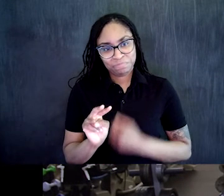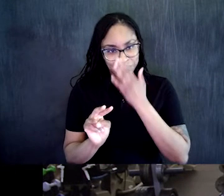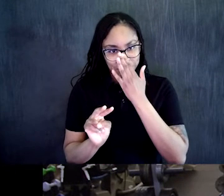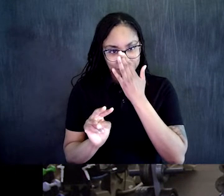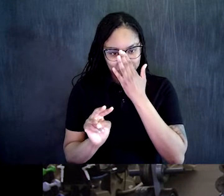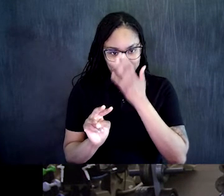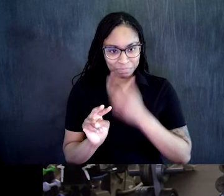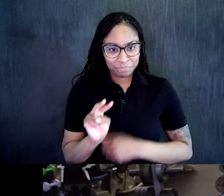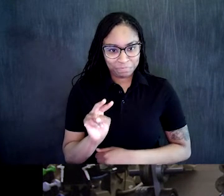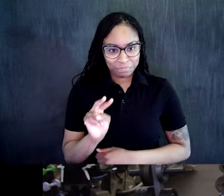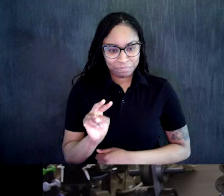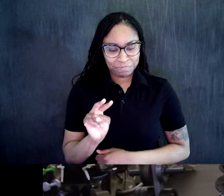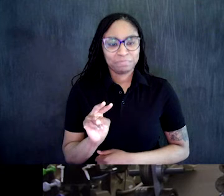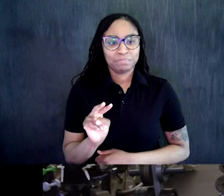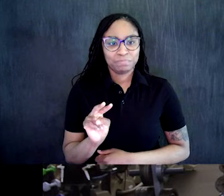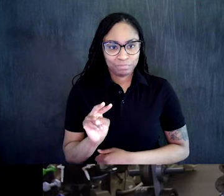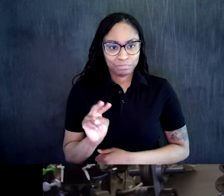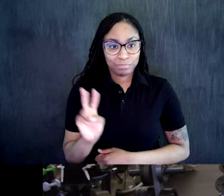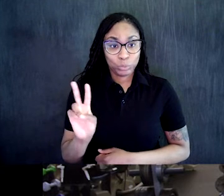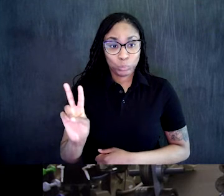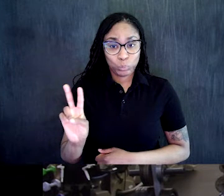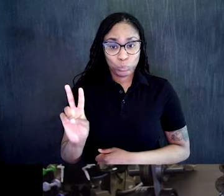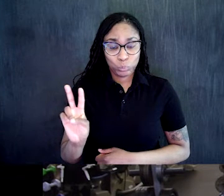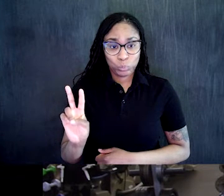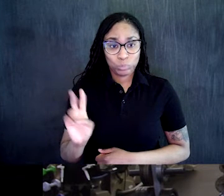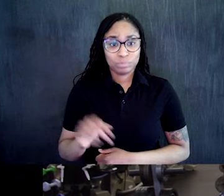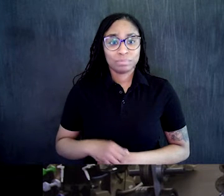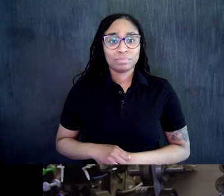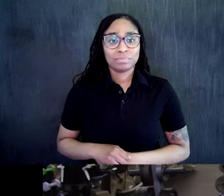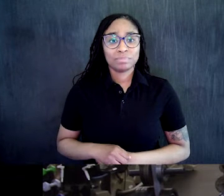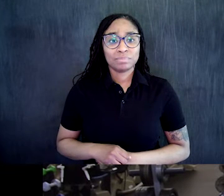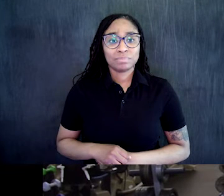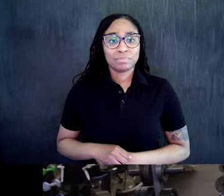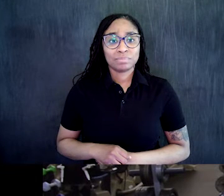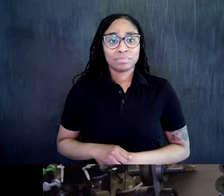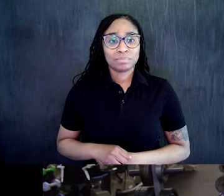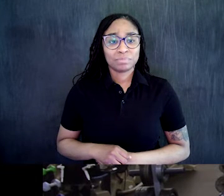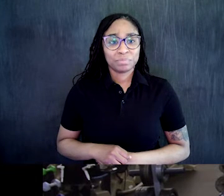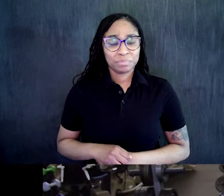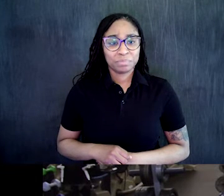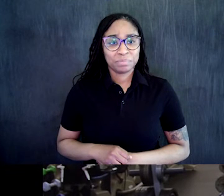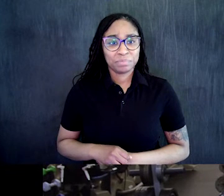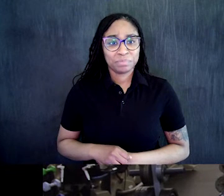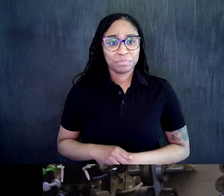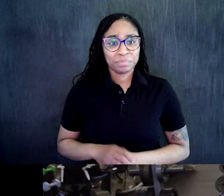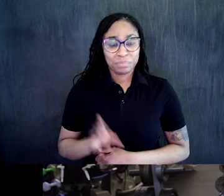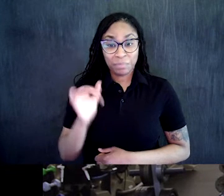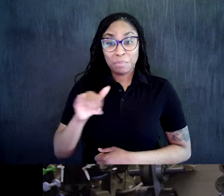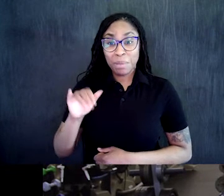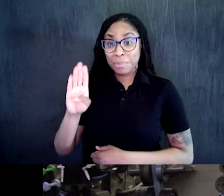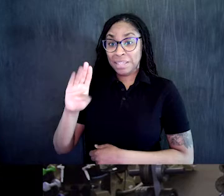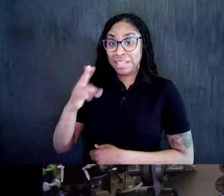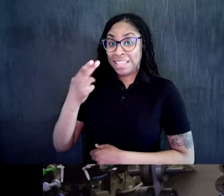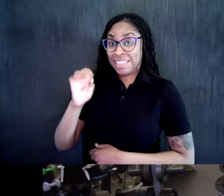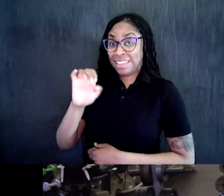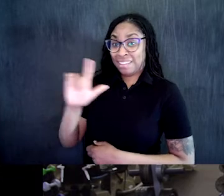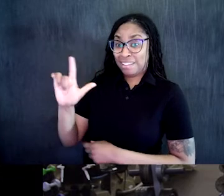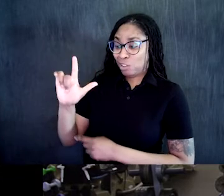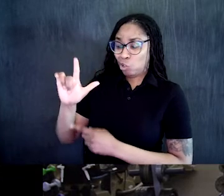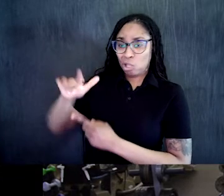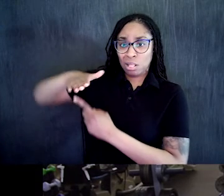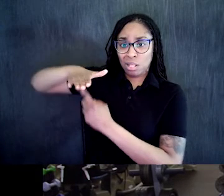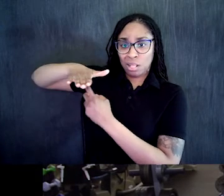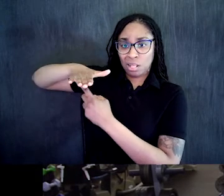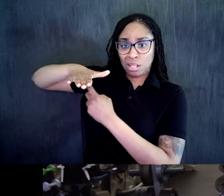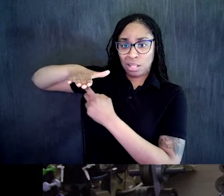your left side first. All right. Here we go. One. And back. Two. And back. Good. Making